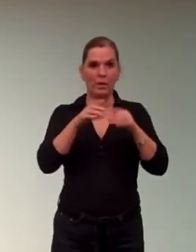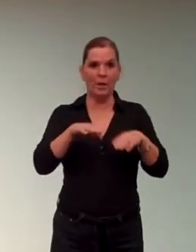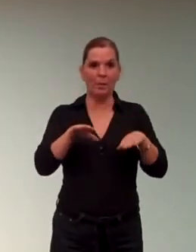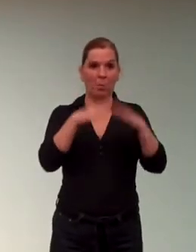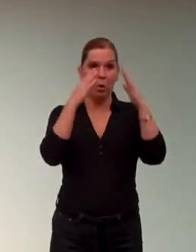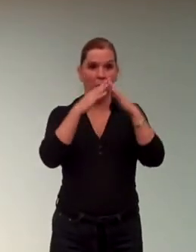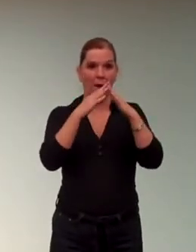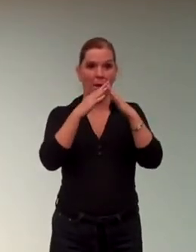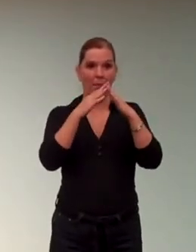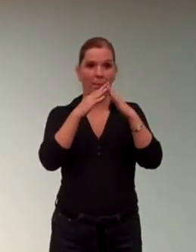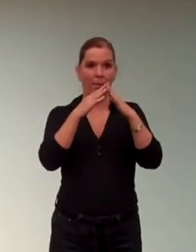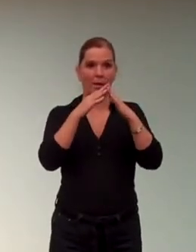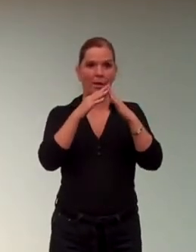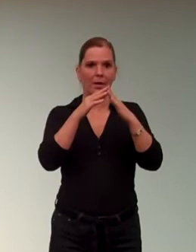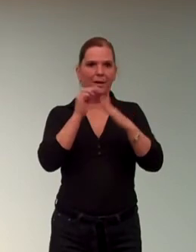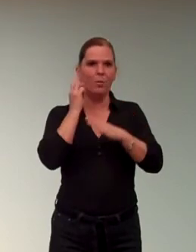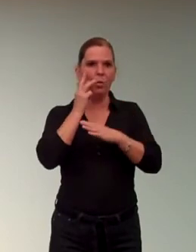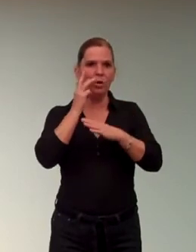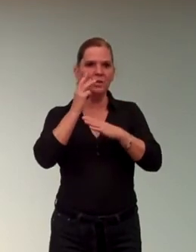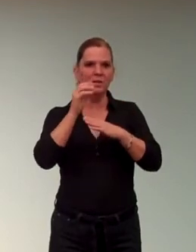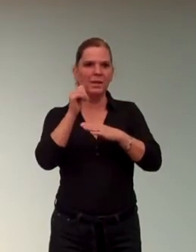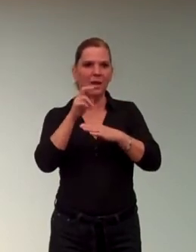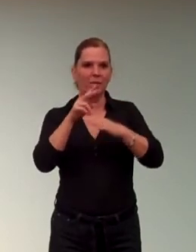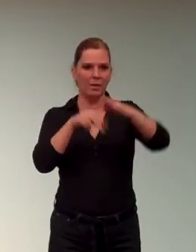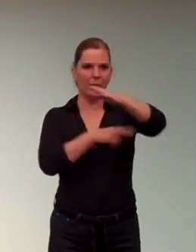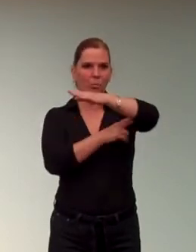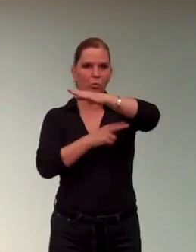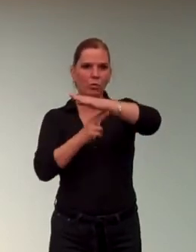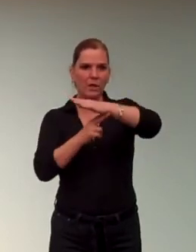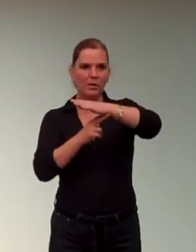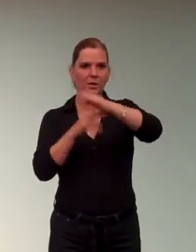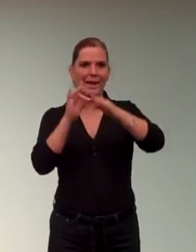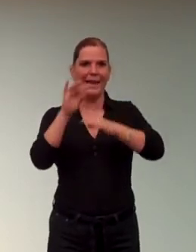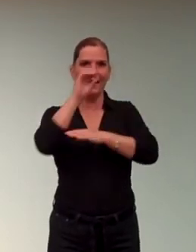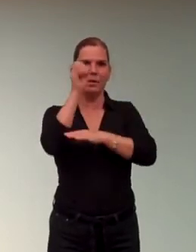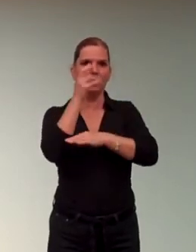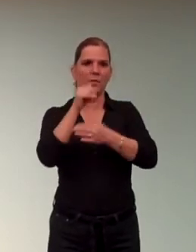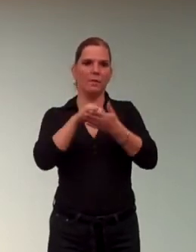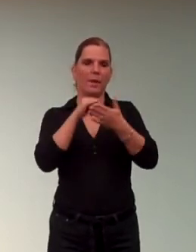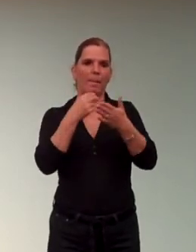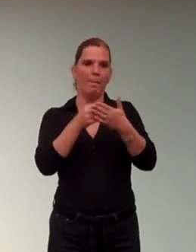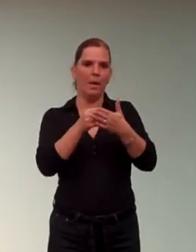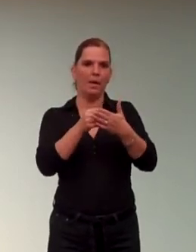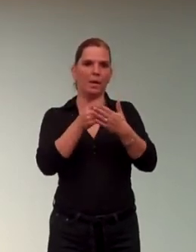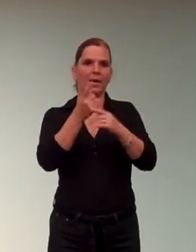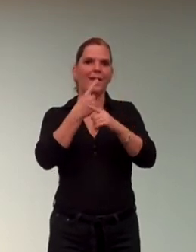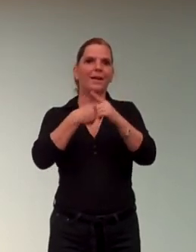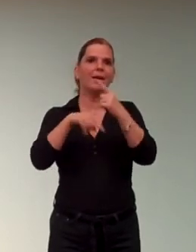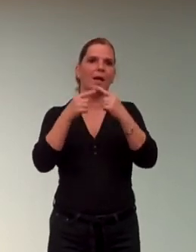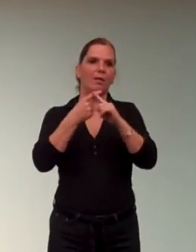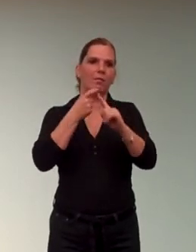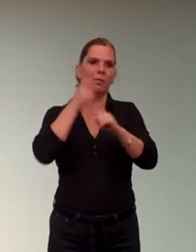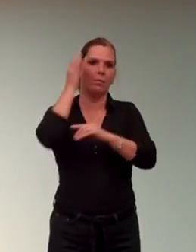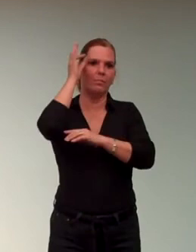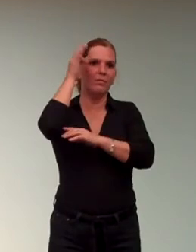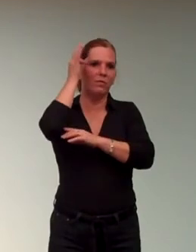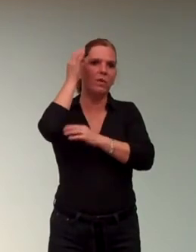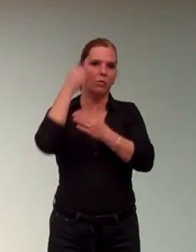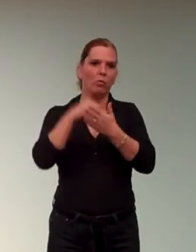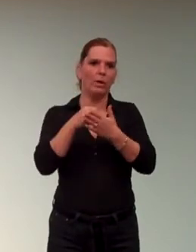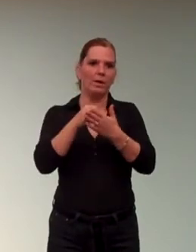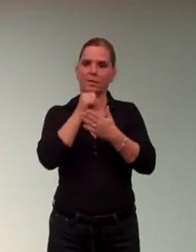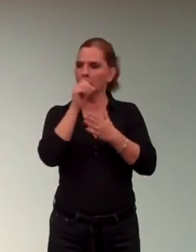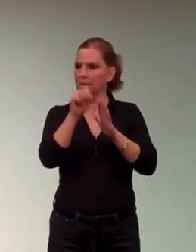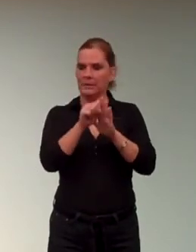Washington Avenue Bridge, 80% of that money came from federal dollars. They weren't state